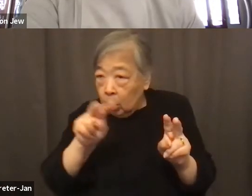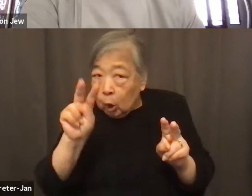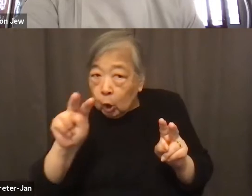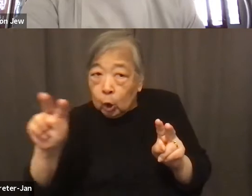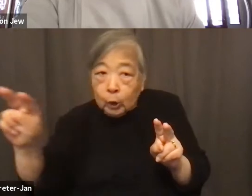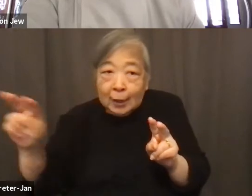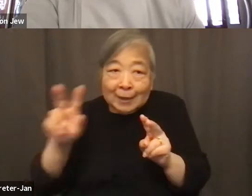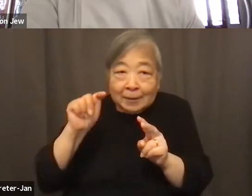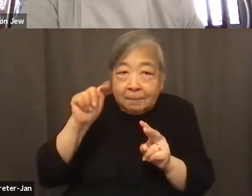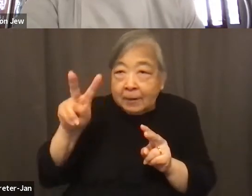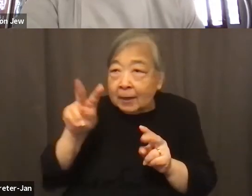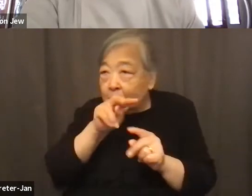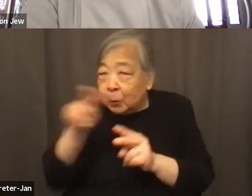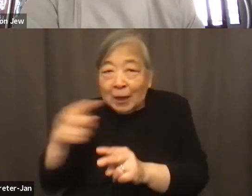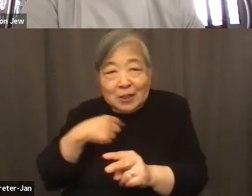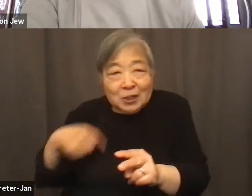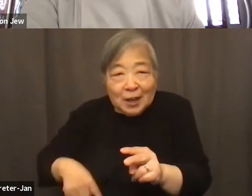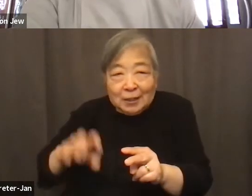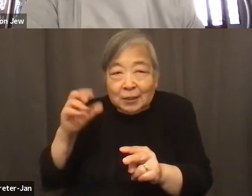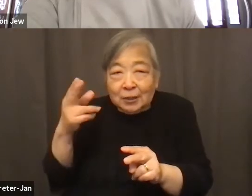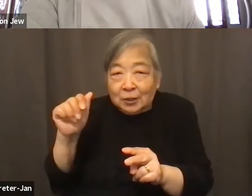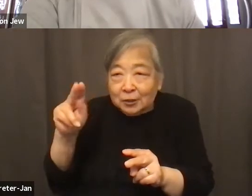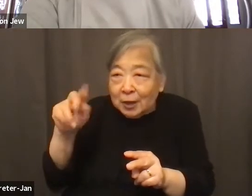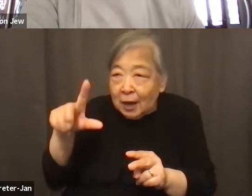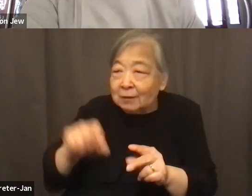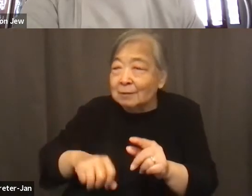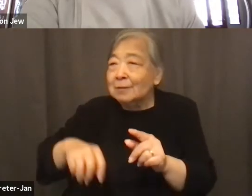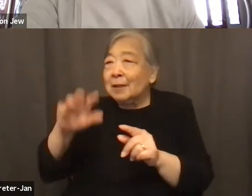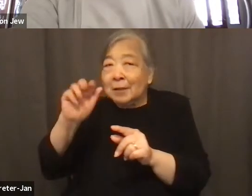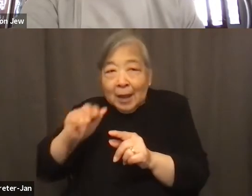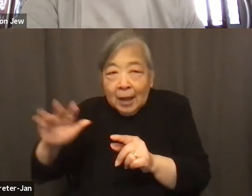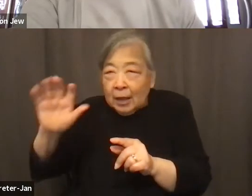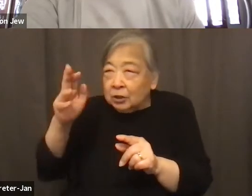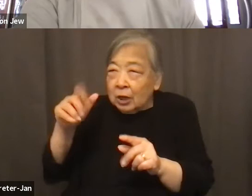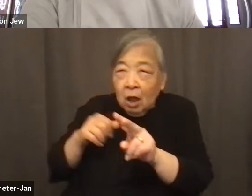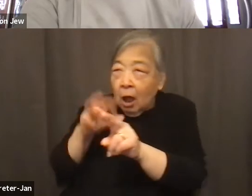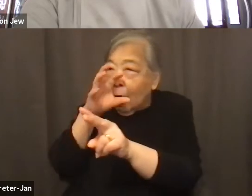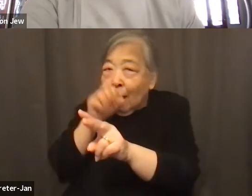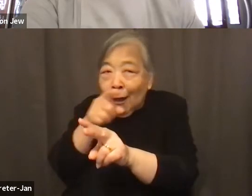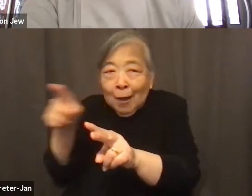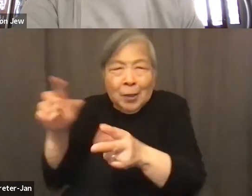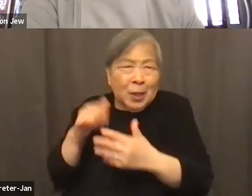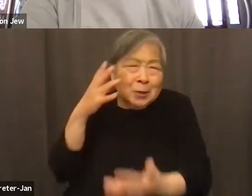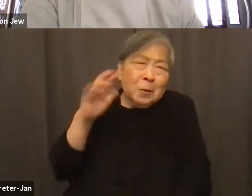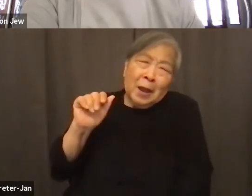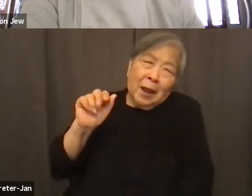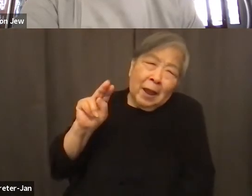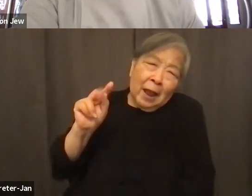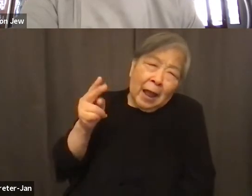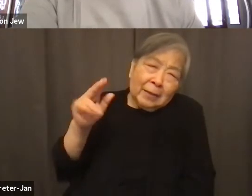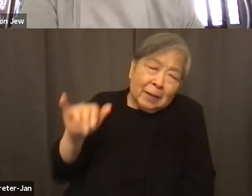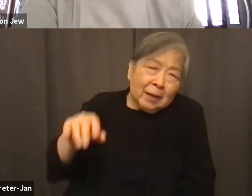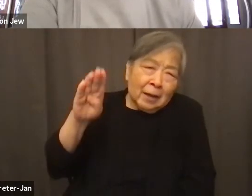the TV, the Chinese channels, the Asian channels. And that's why Anthony Bourdain and all of these